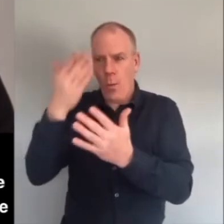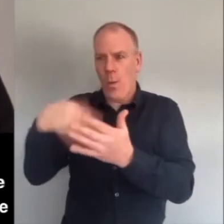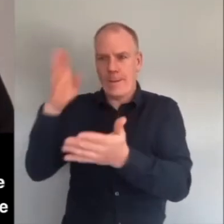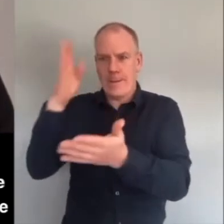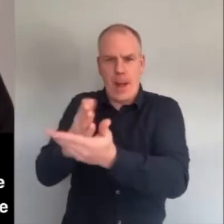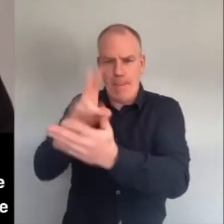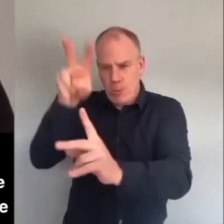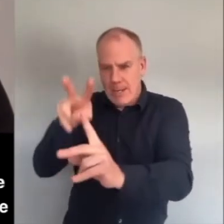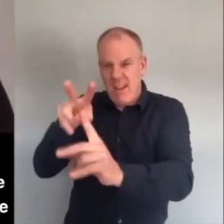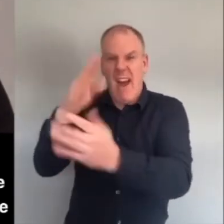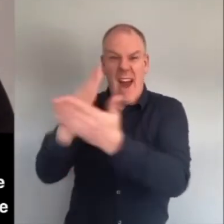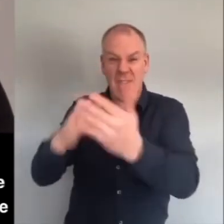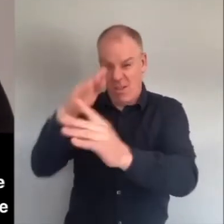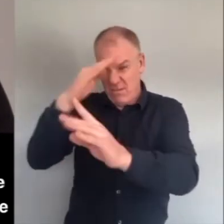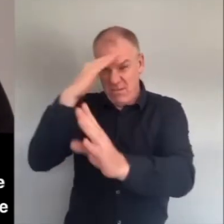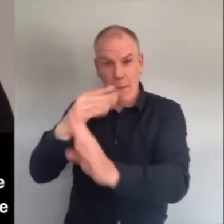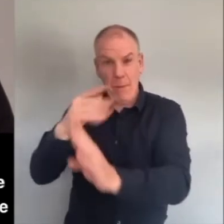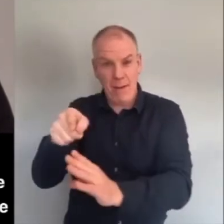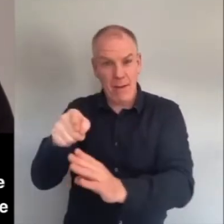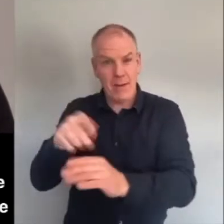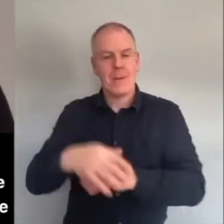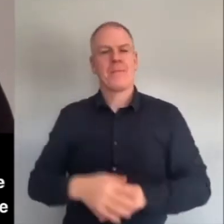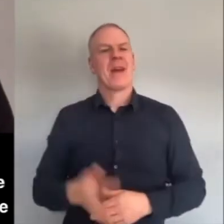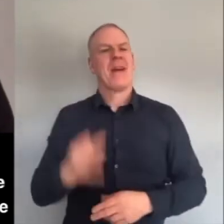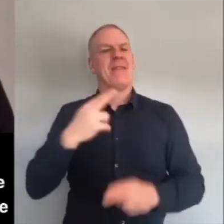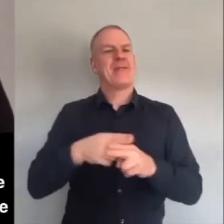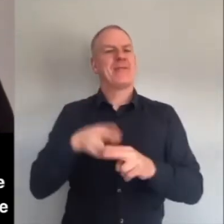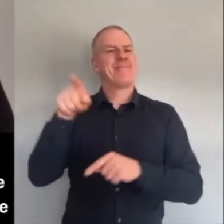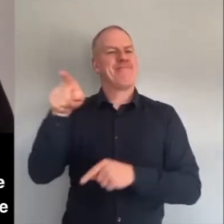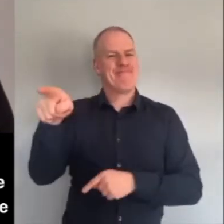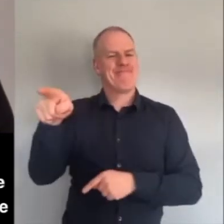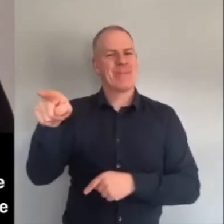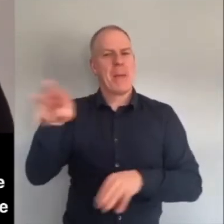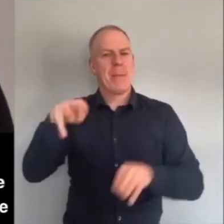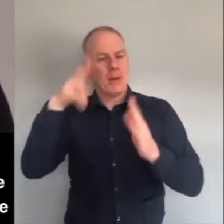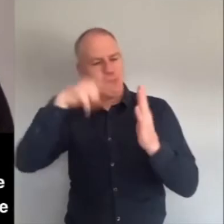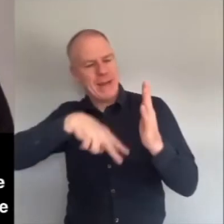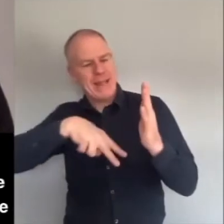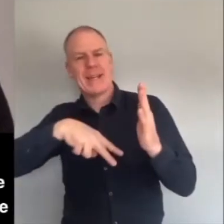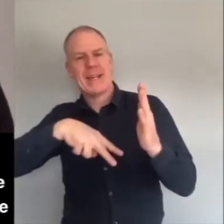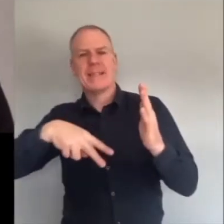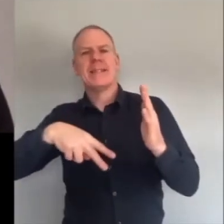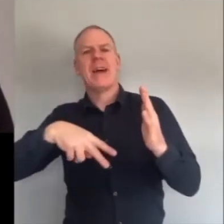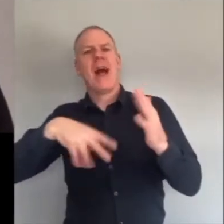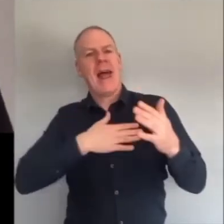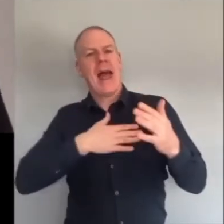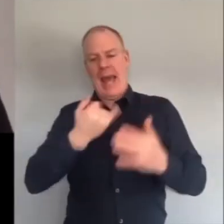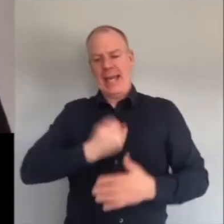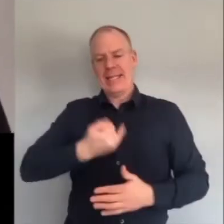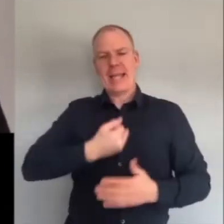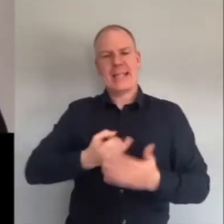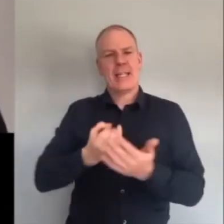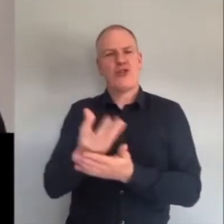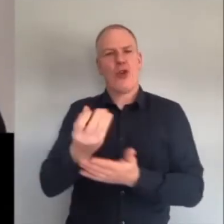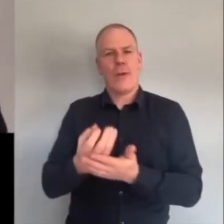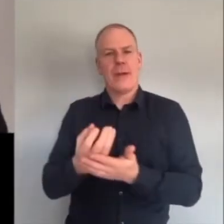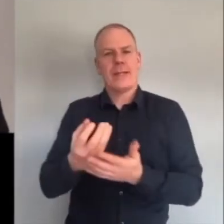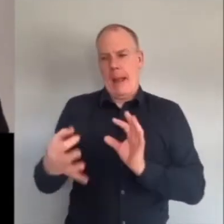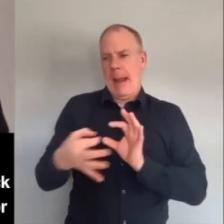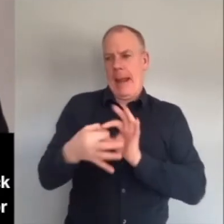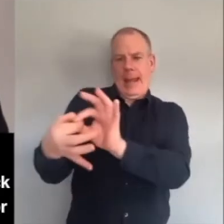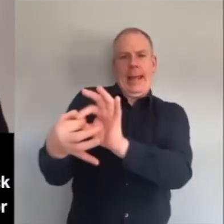And we have found out that they like stories that deal with identity in some ways that give them an identity.